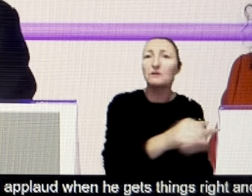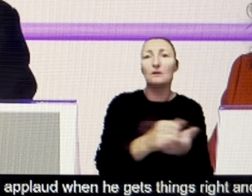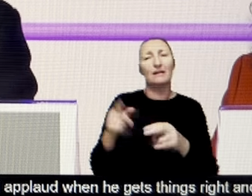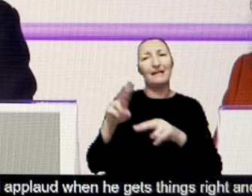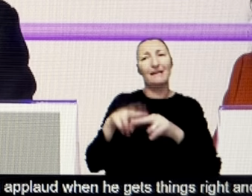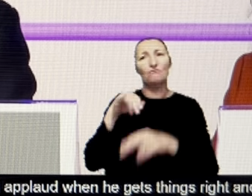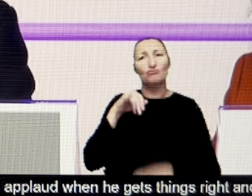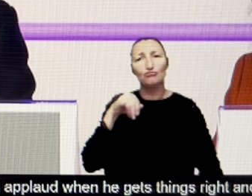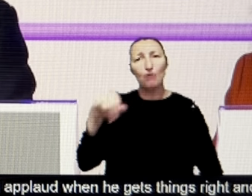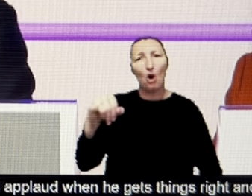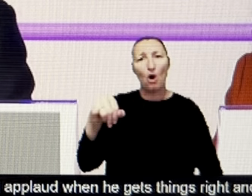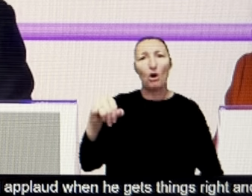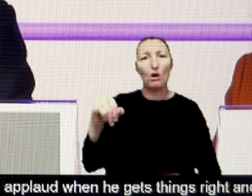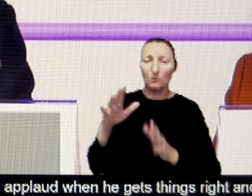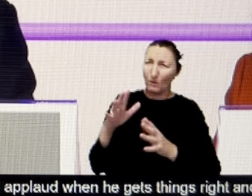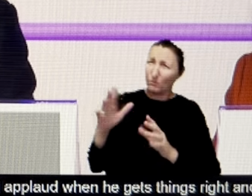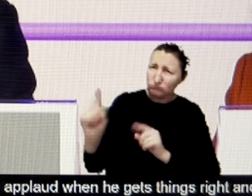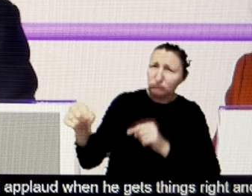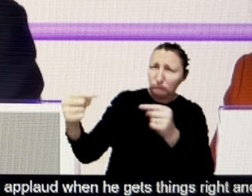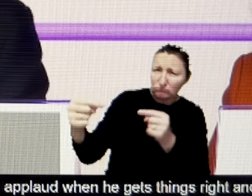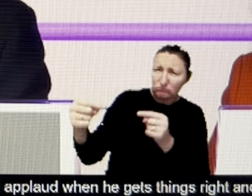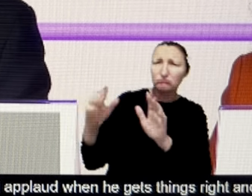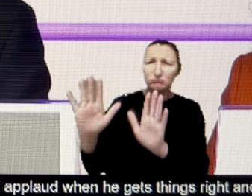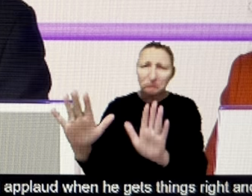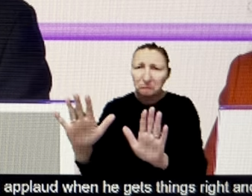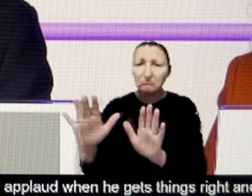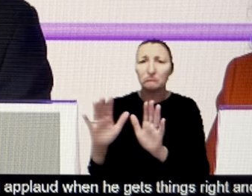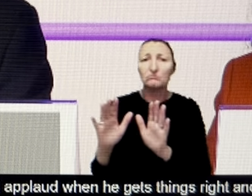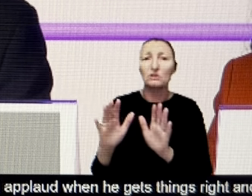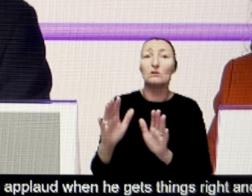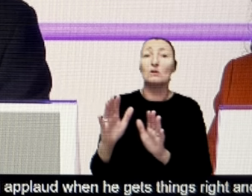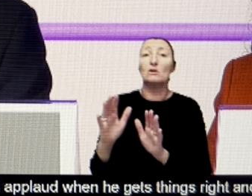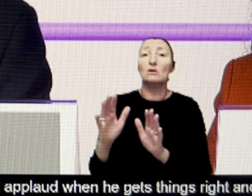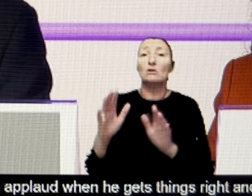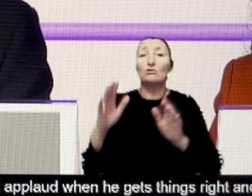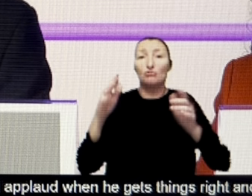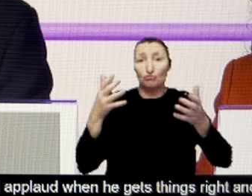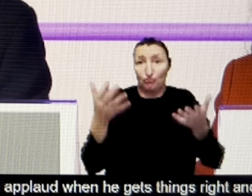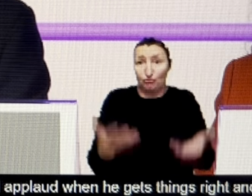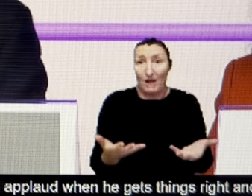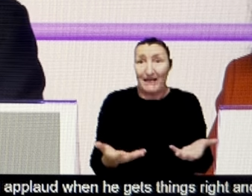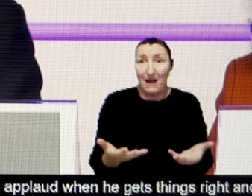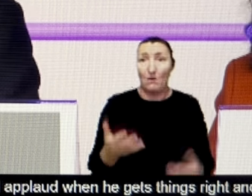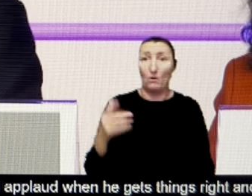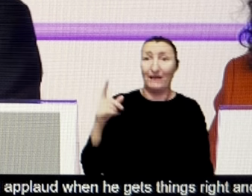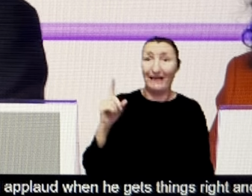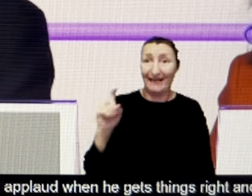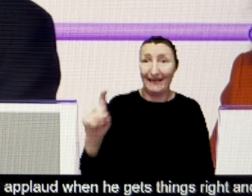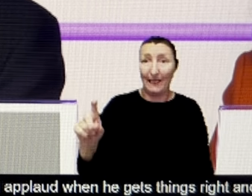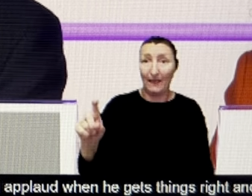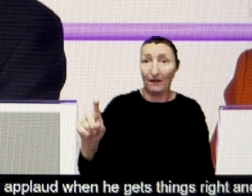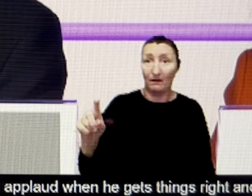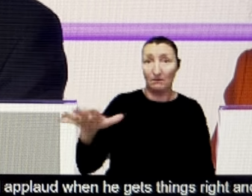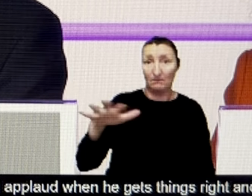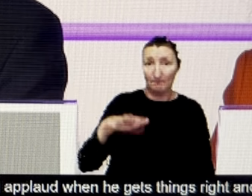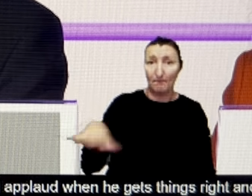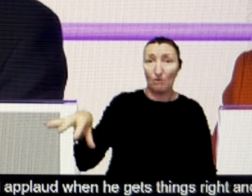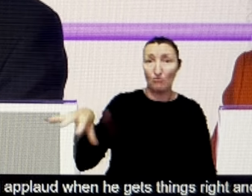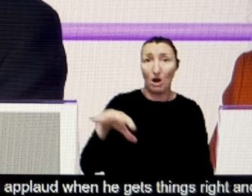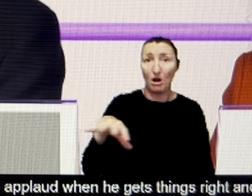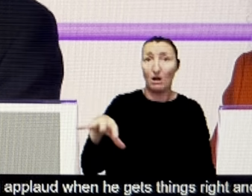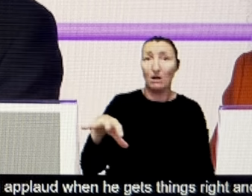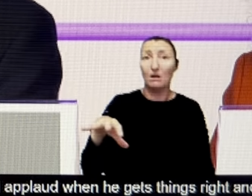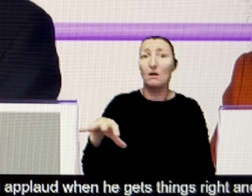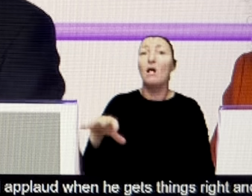and tackling the climate and nature emergency. But right here in Ealing, there's a very relevant site, which is Warren Farm